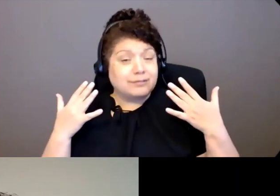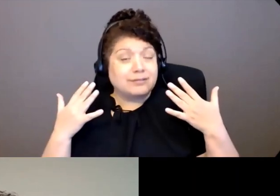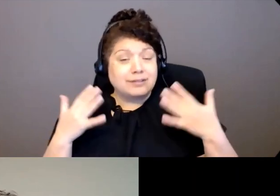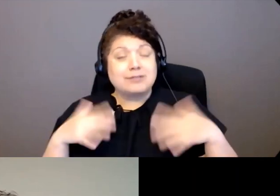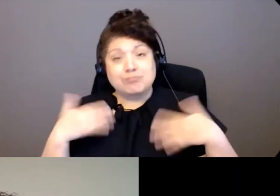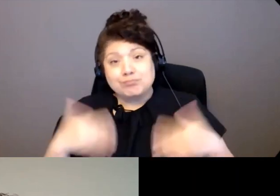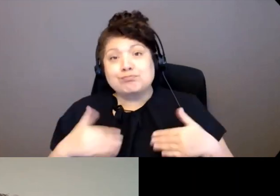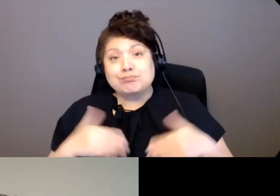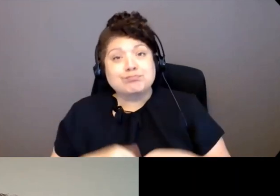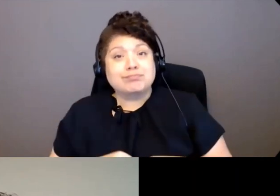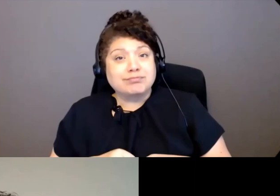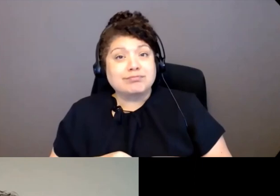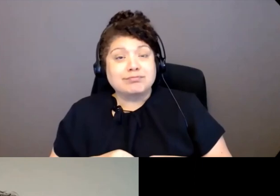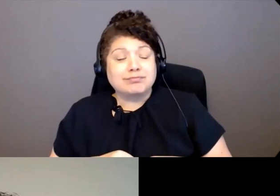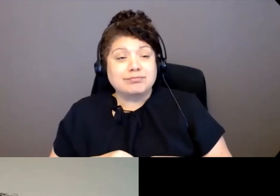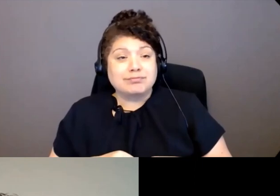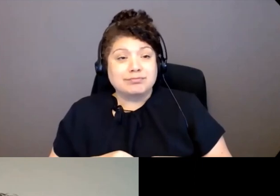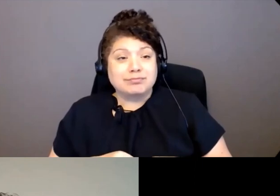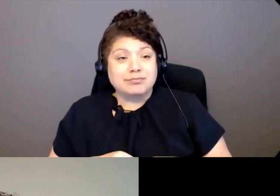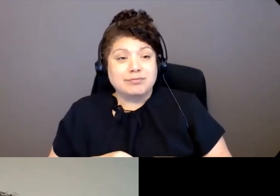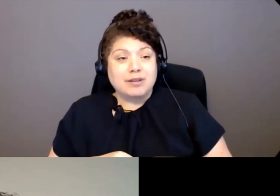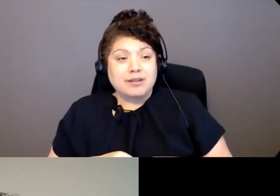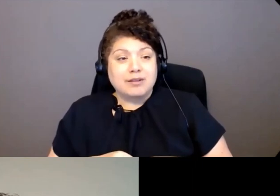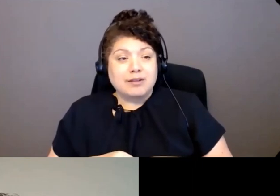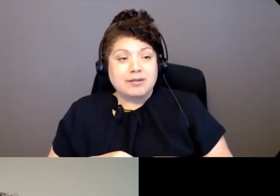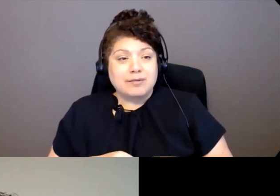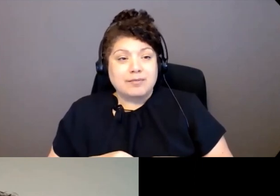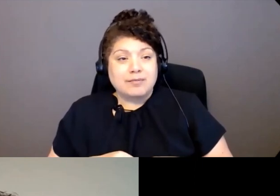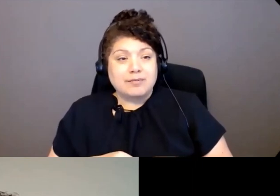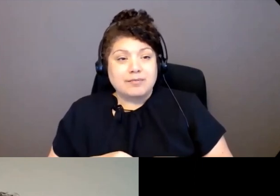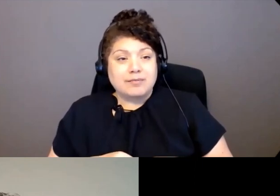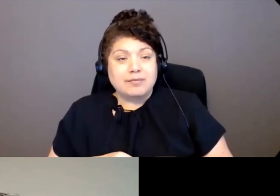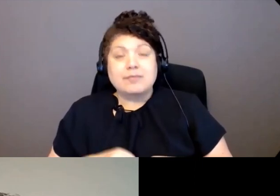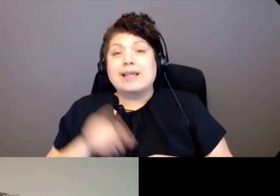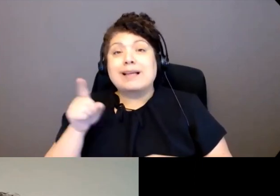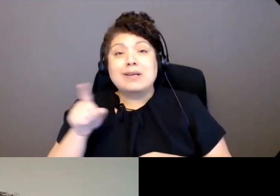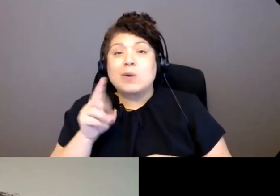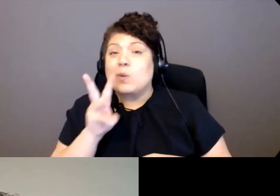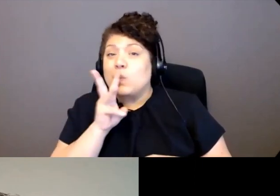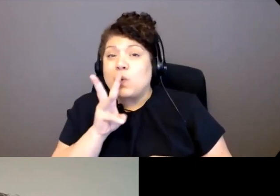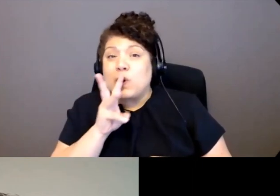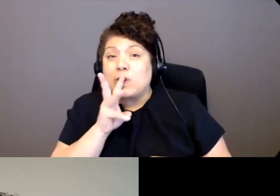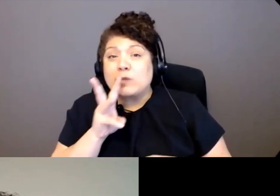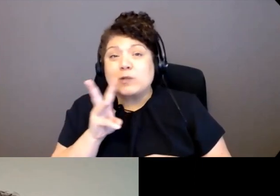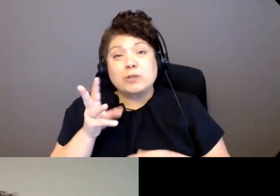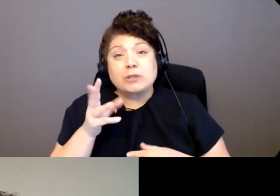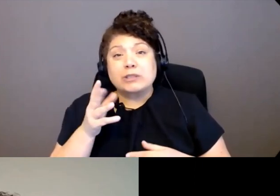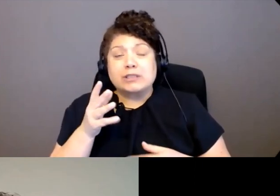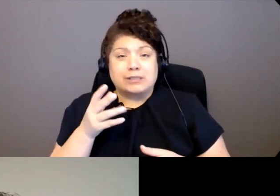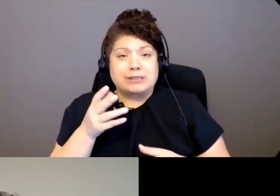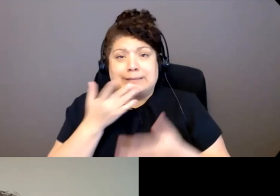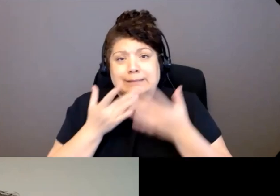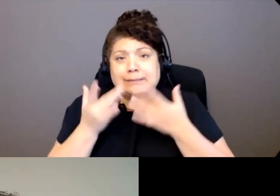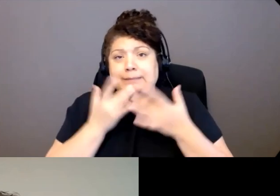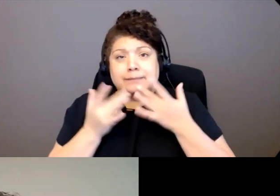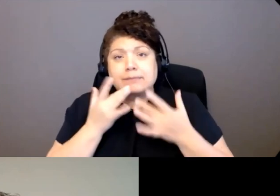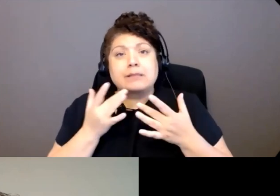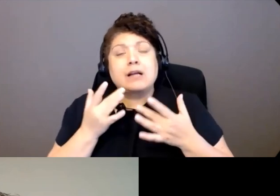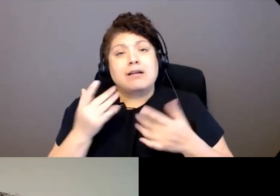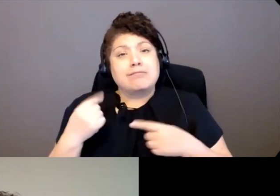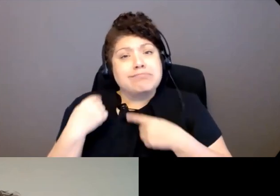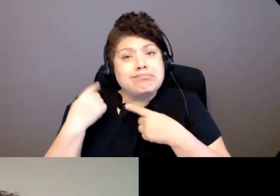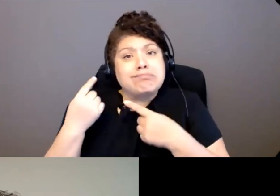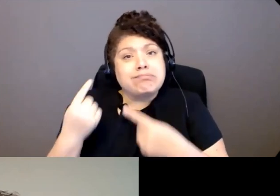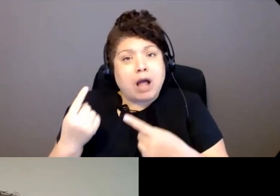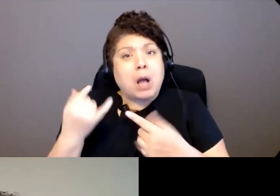They have, they've had water issues, which they have corrected. They